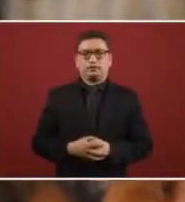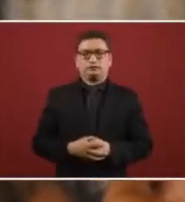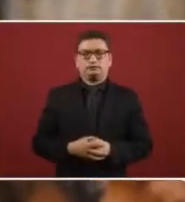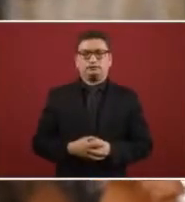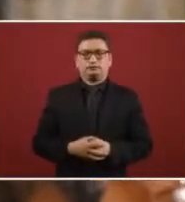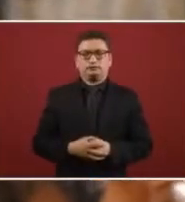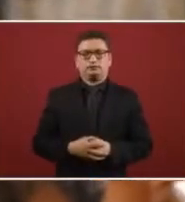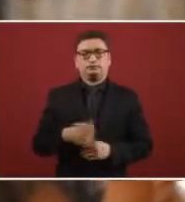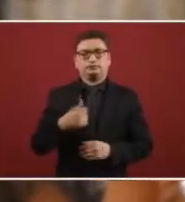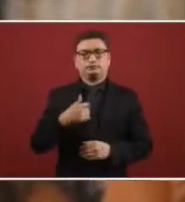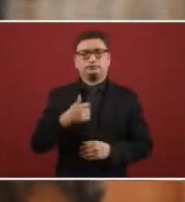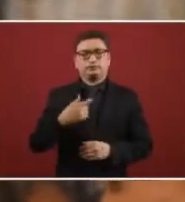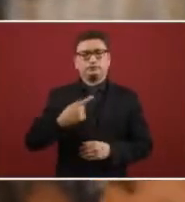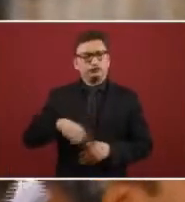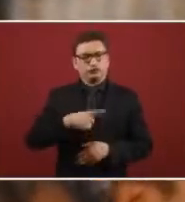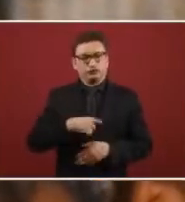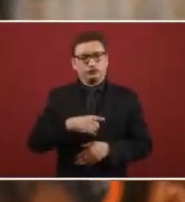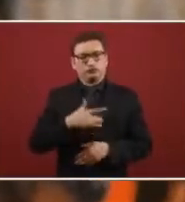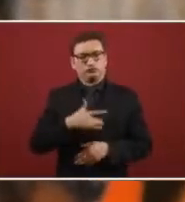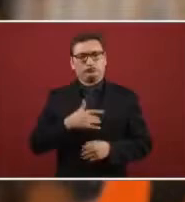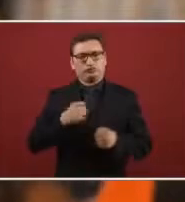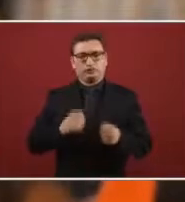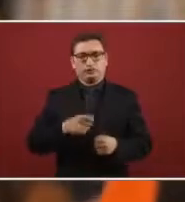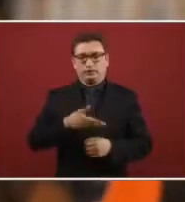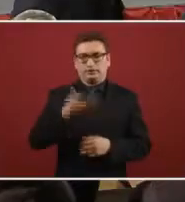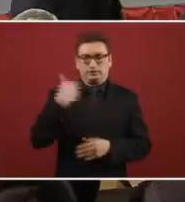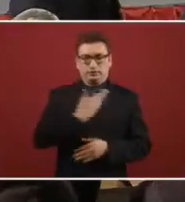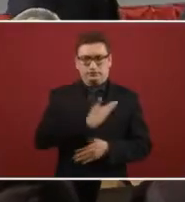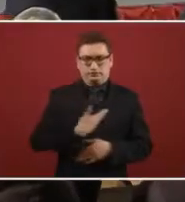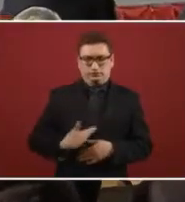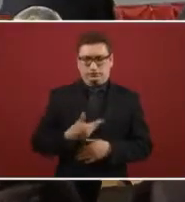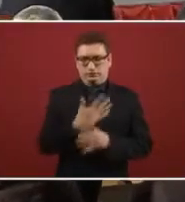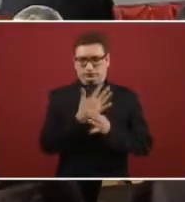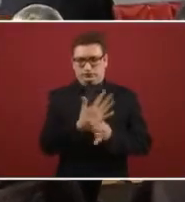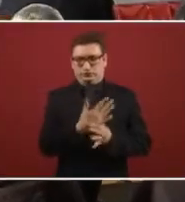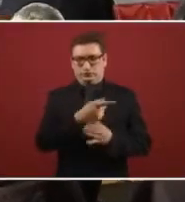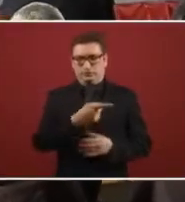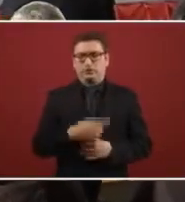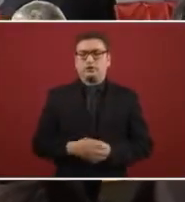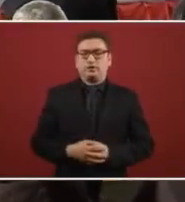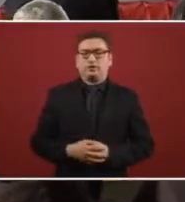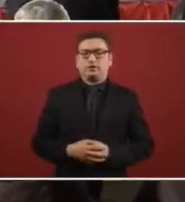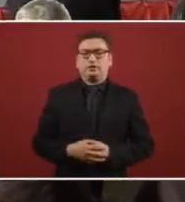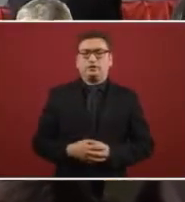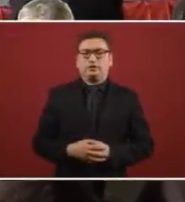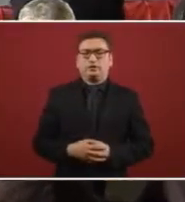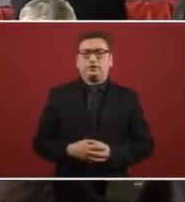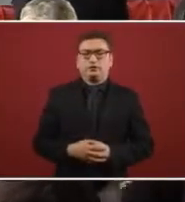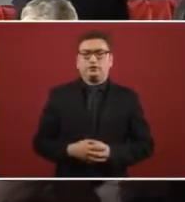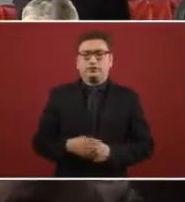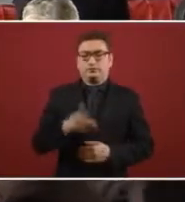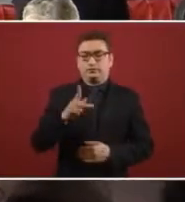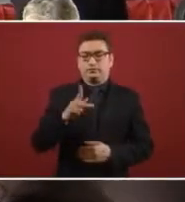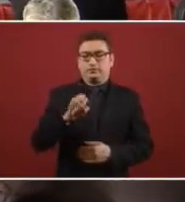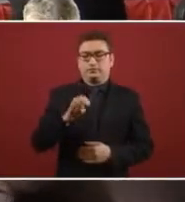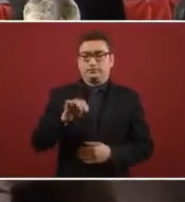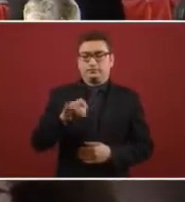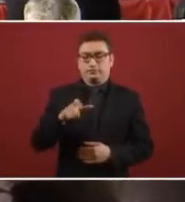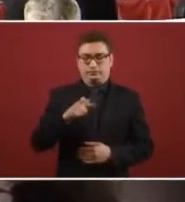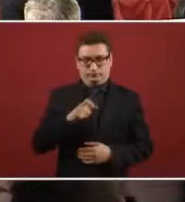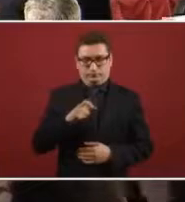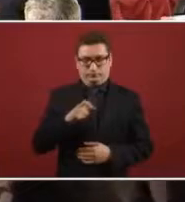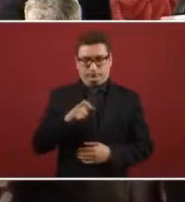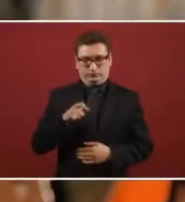so this takes to confirm what the president had said before that Pemex